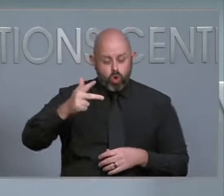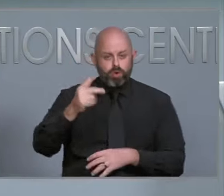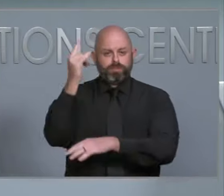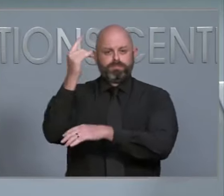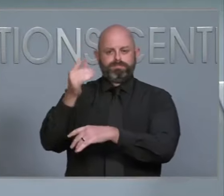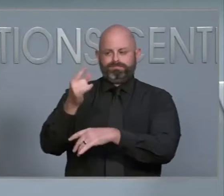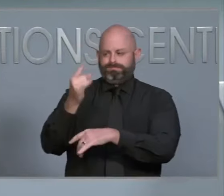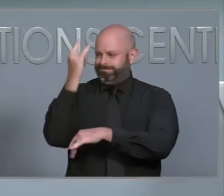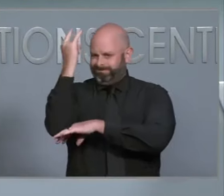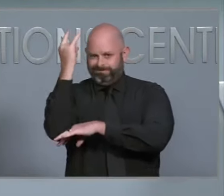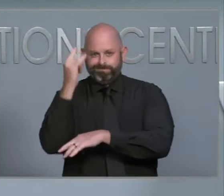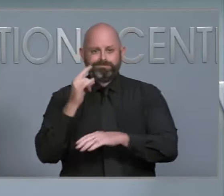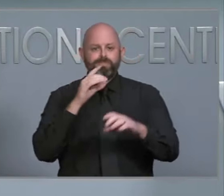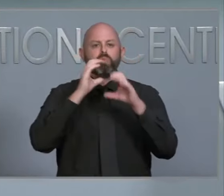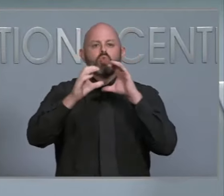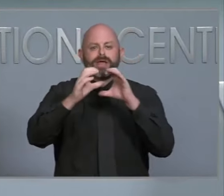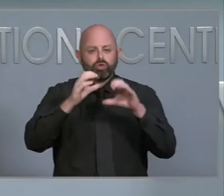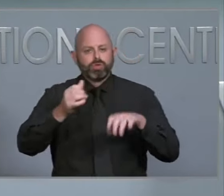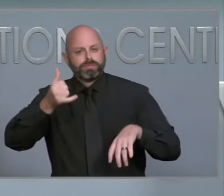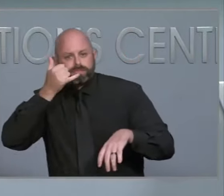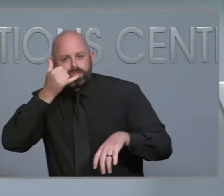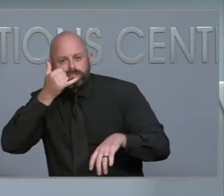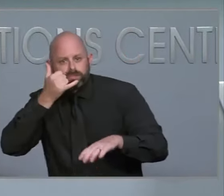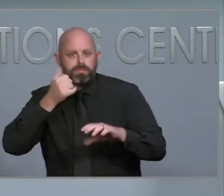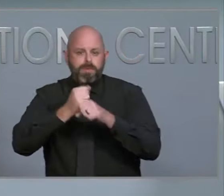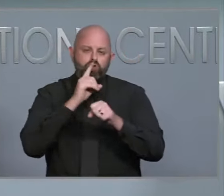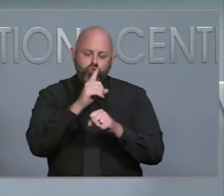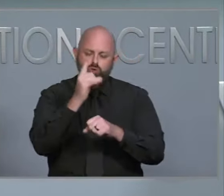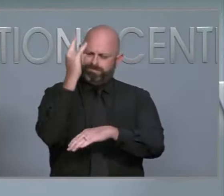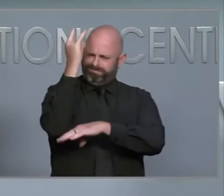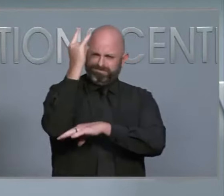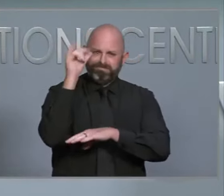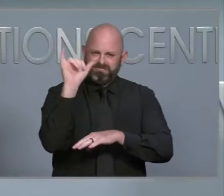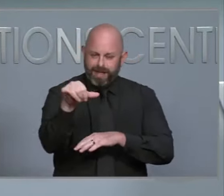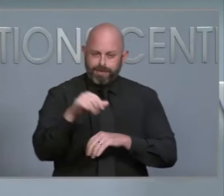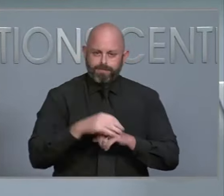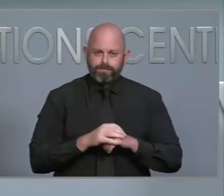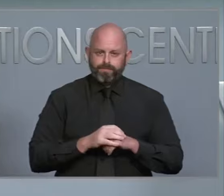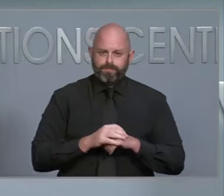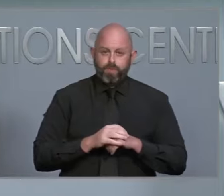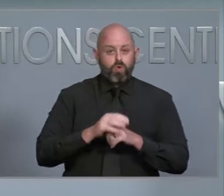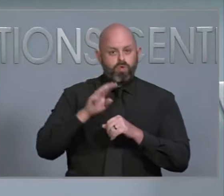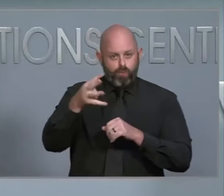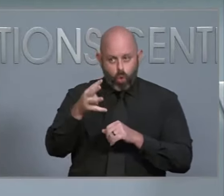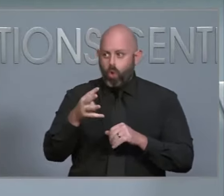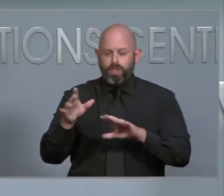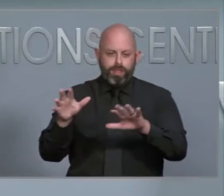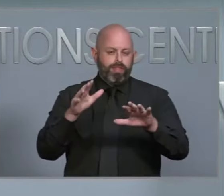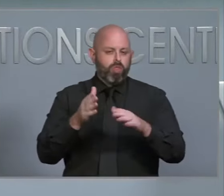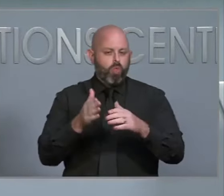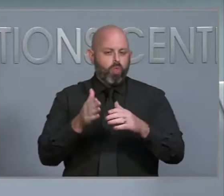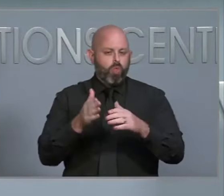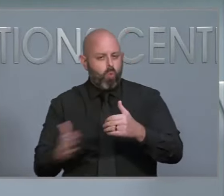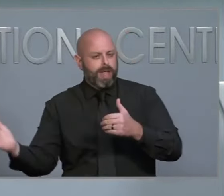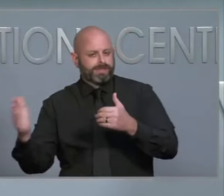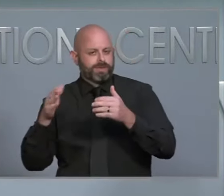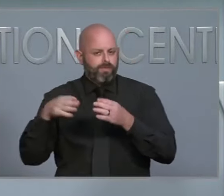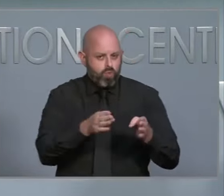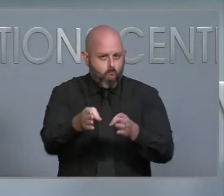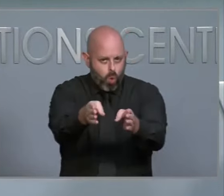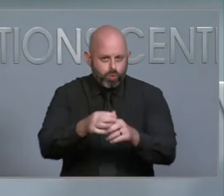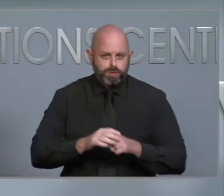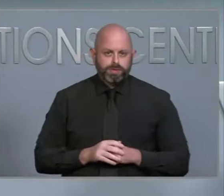so that we can get from one place to the next. All of those things are important. As soon as we are in a position that